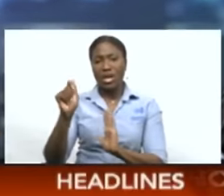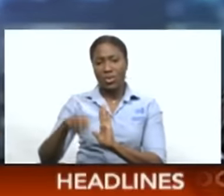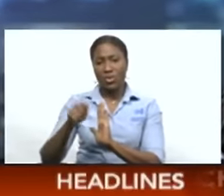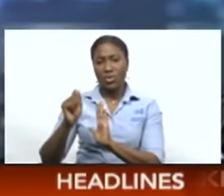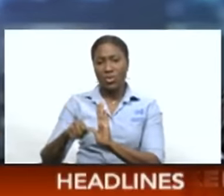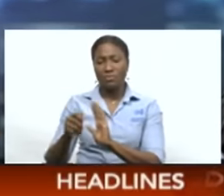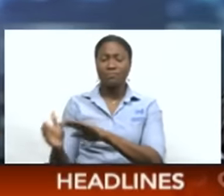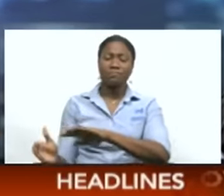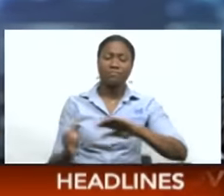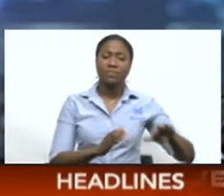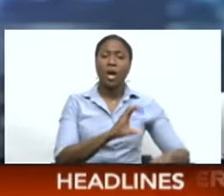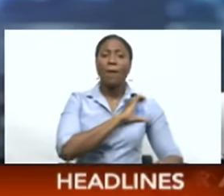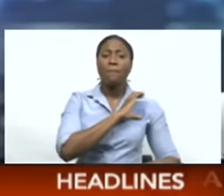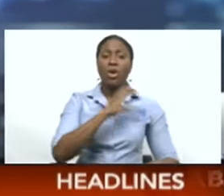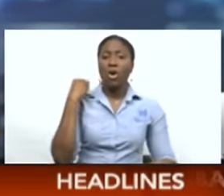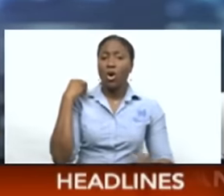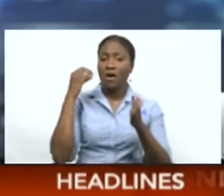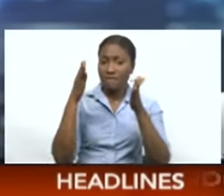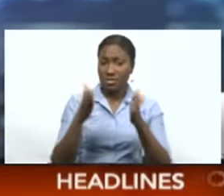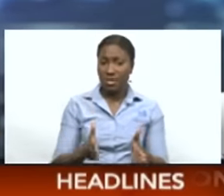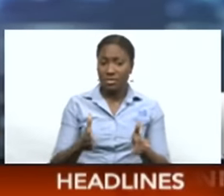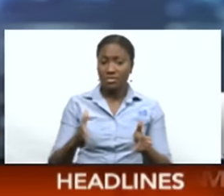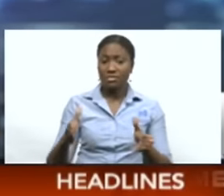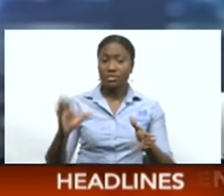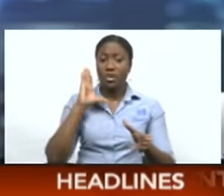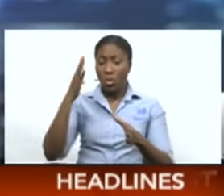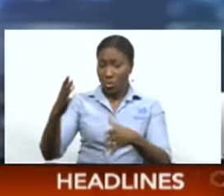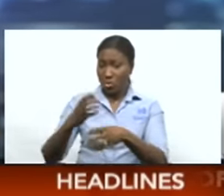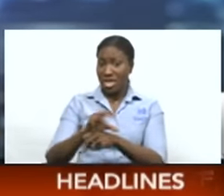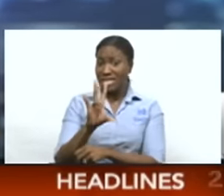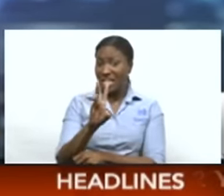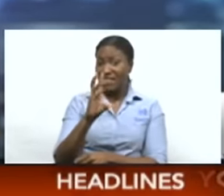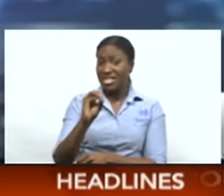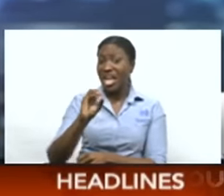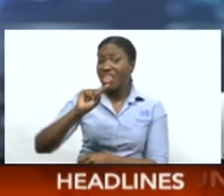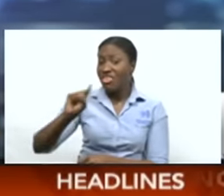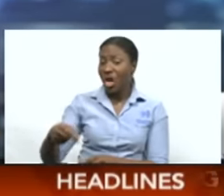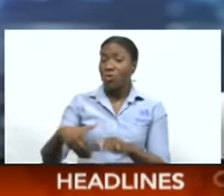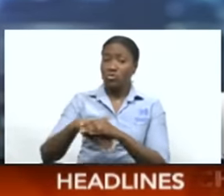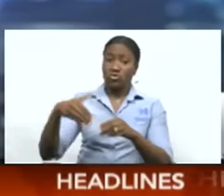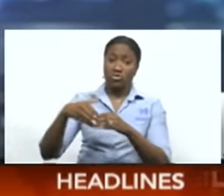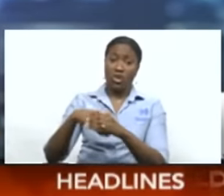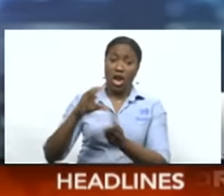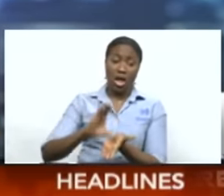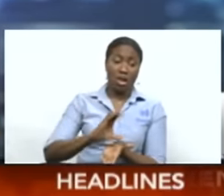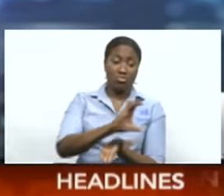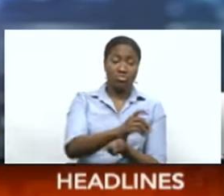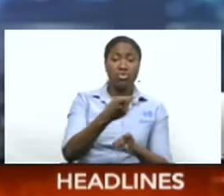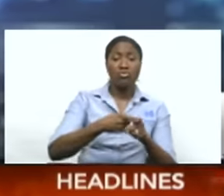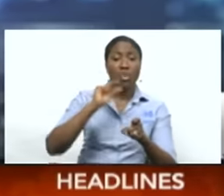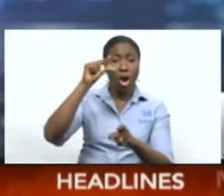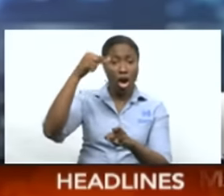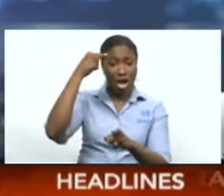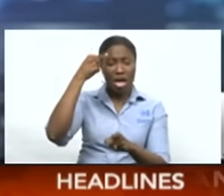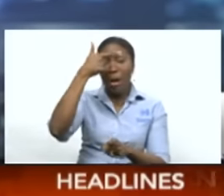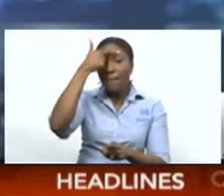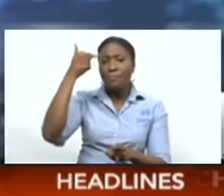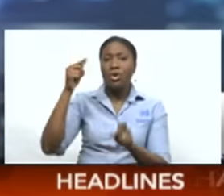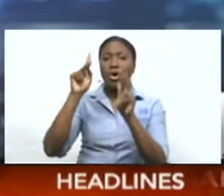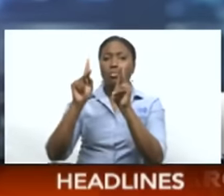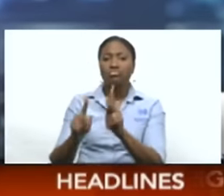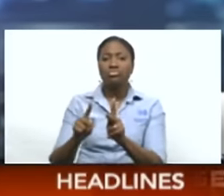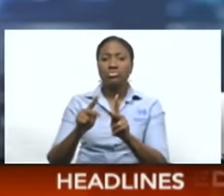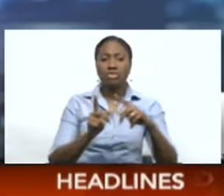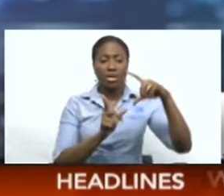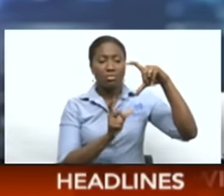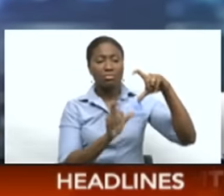A police officer is set to receive $70,000 in compensation from the state for his mugshot being disseminated by